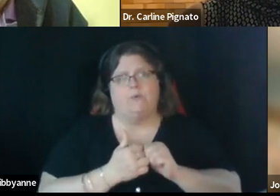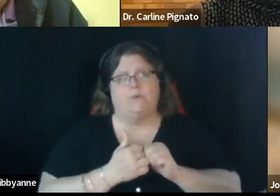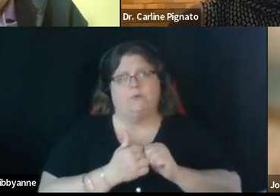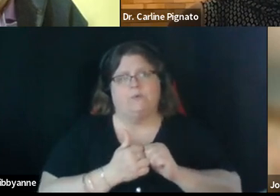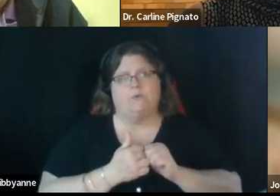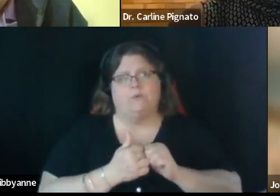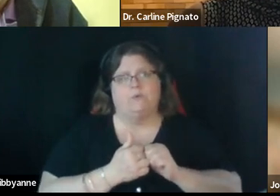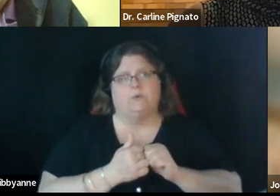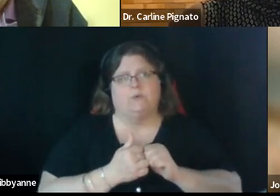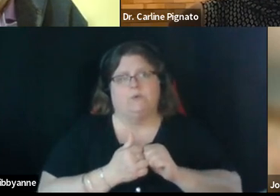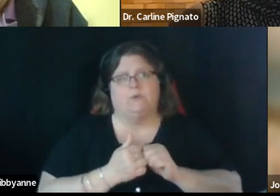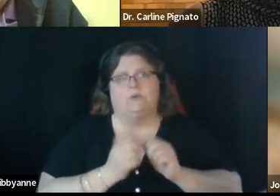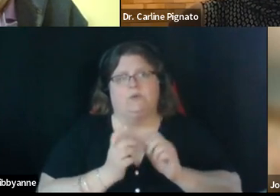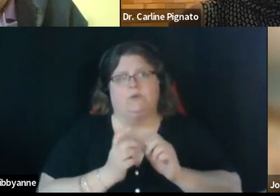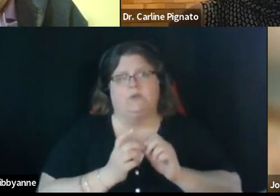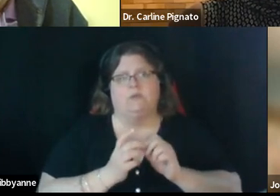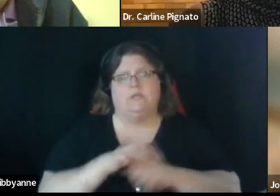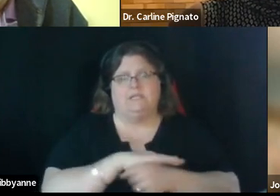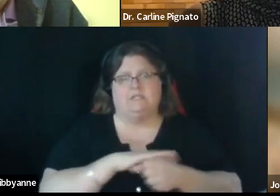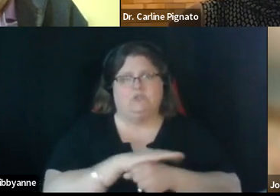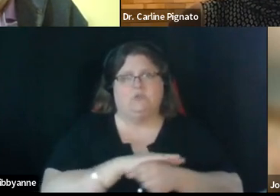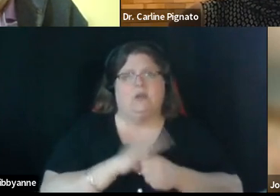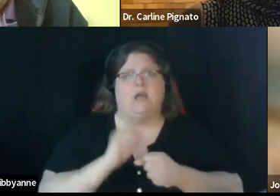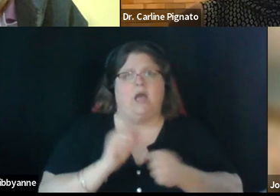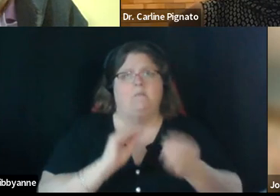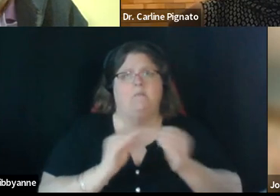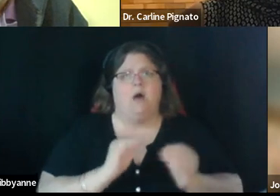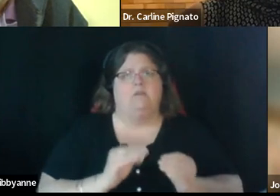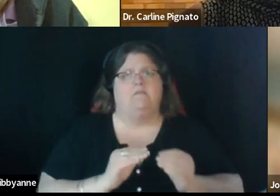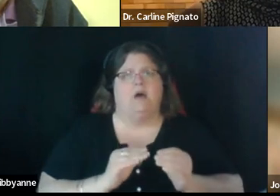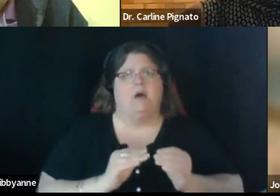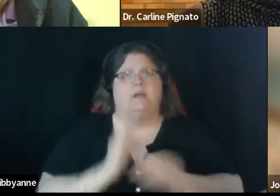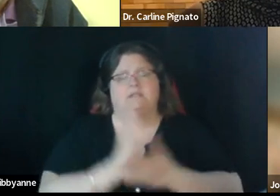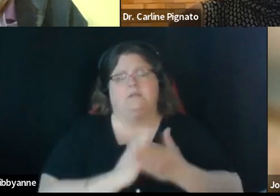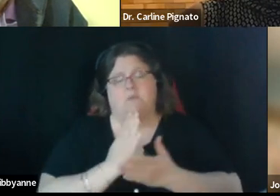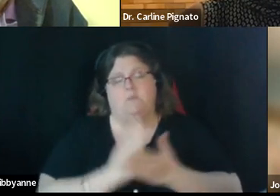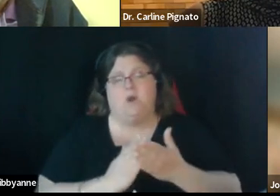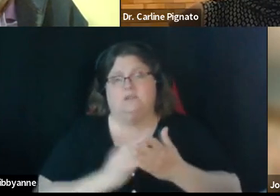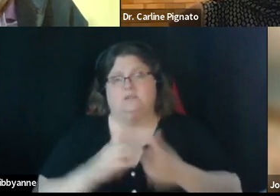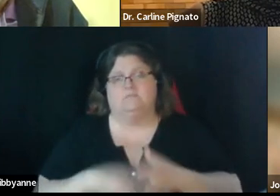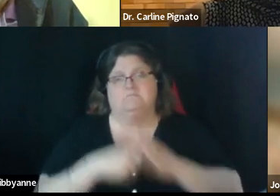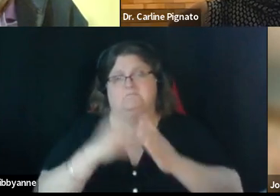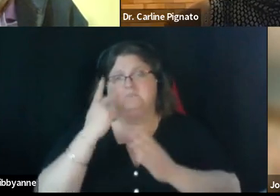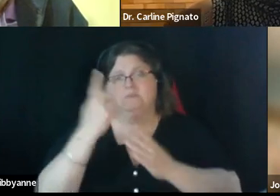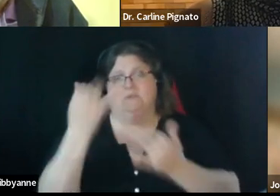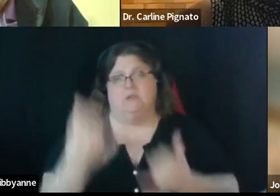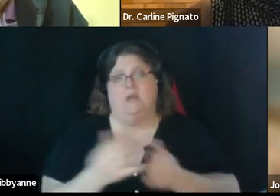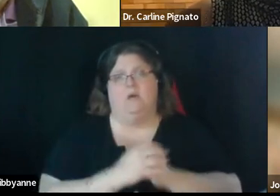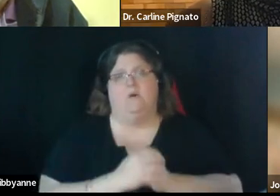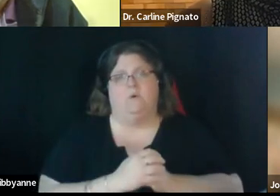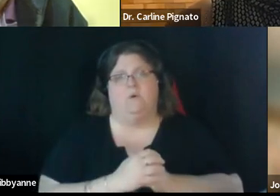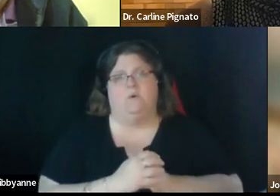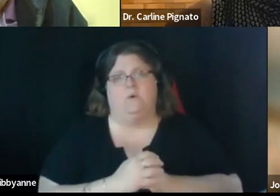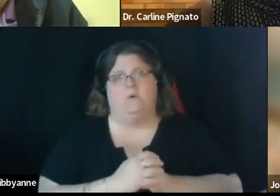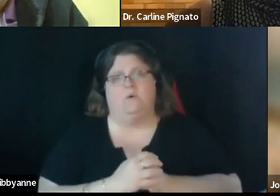modify evolve some of the pieces that are being raised and some of the challenges that we're seeing within our communities that um